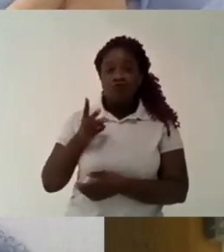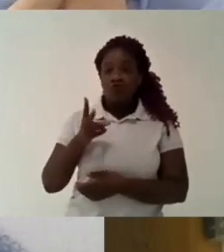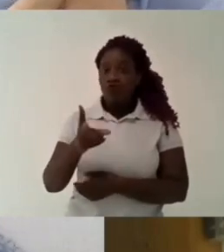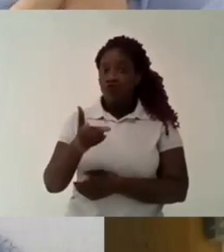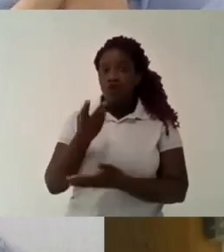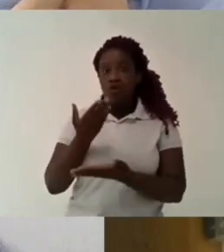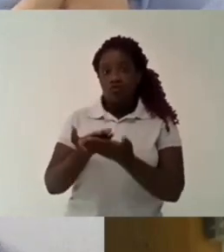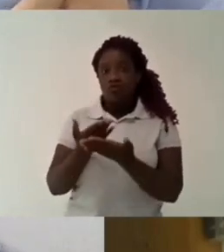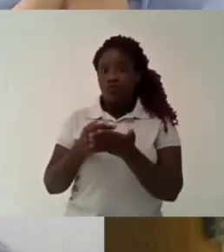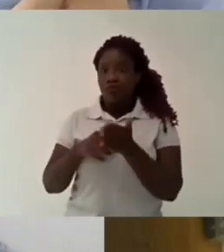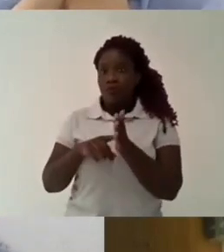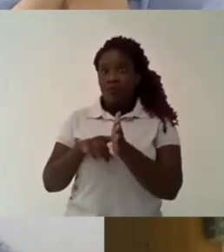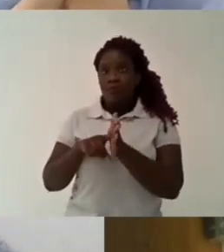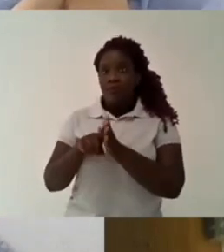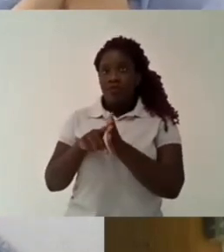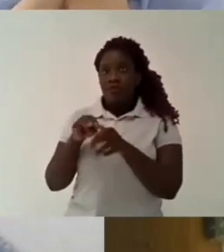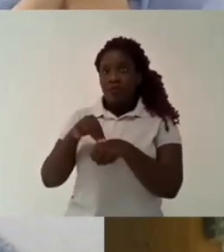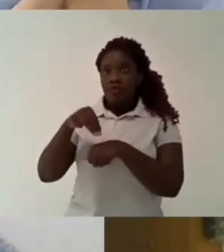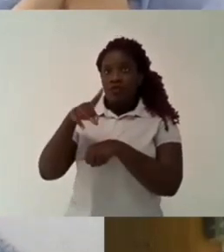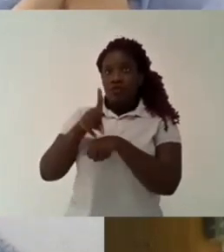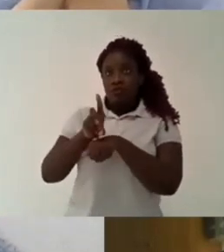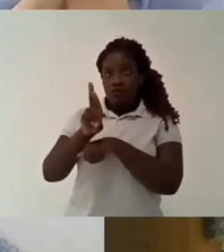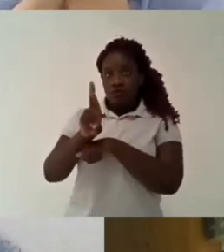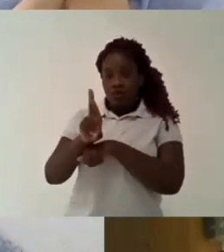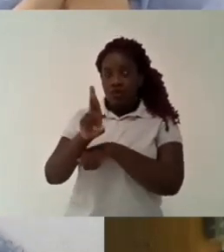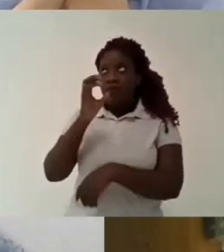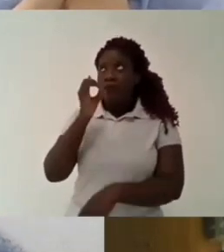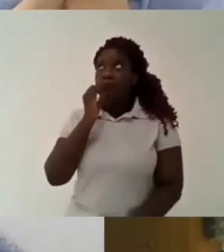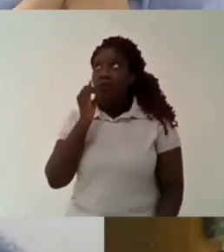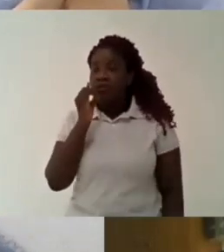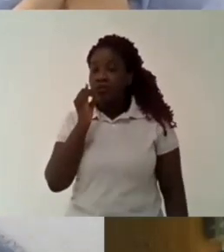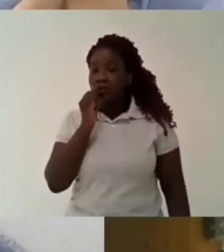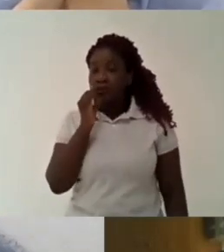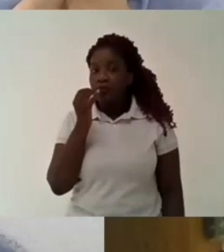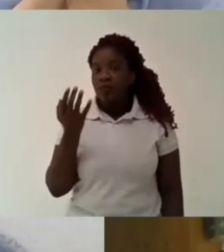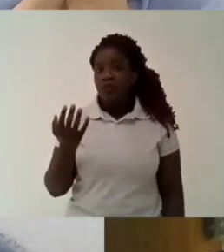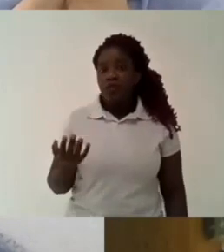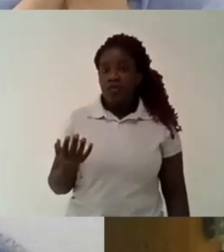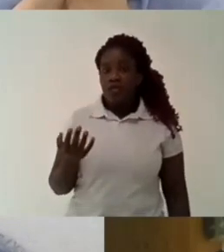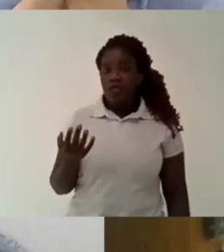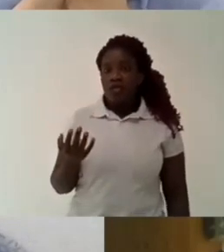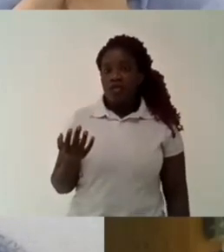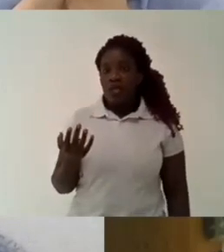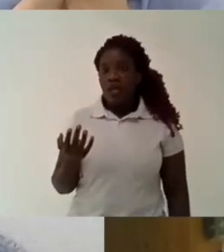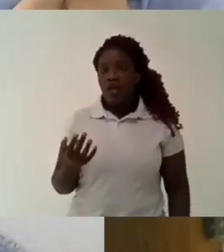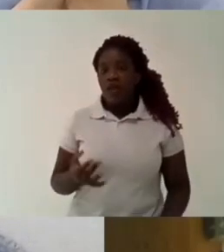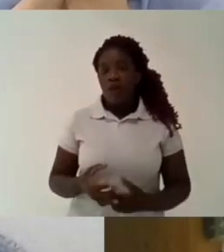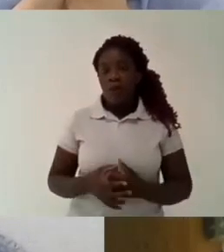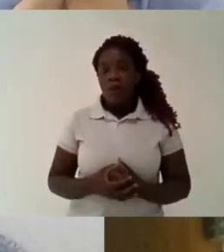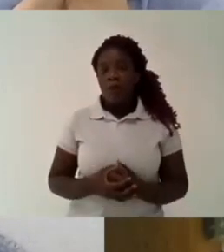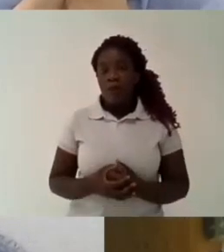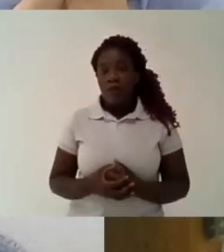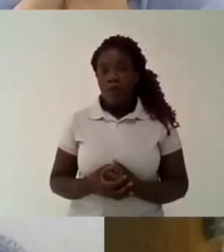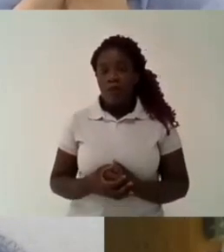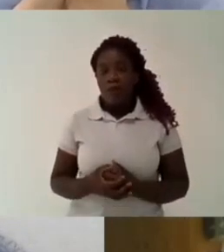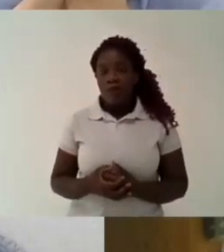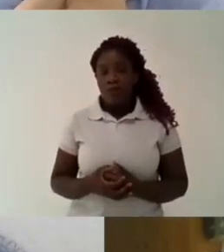country as a result and we believe that this is a government project this is what the government wants